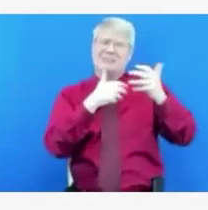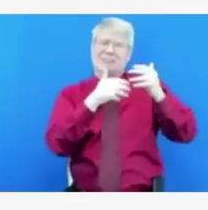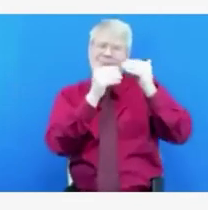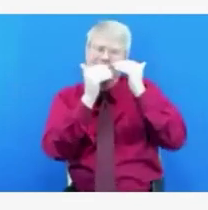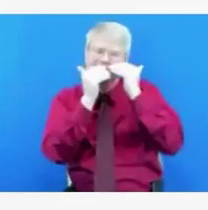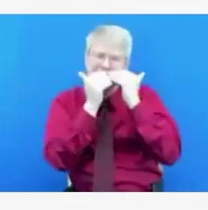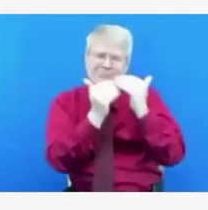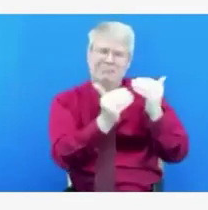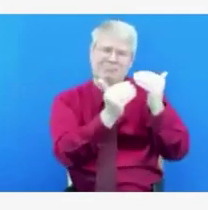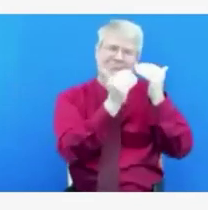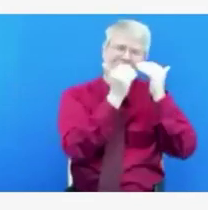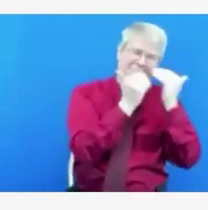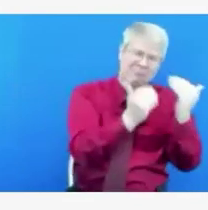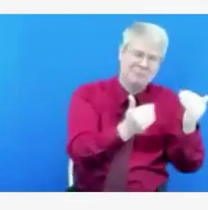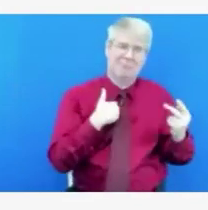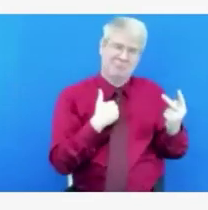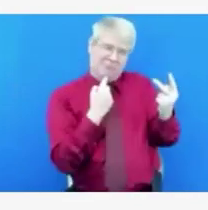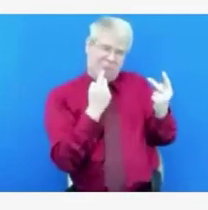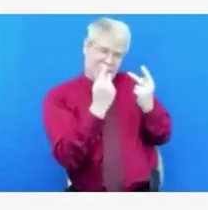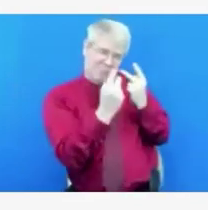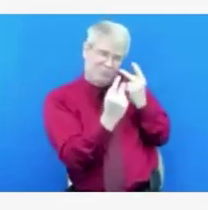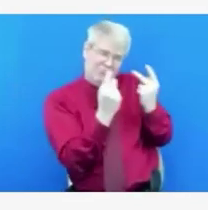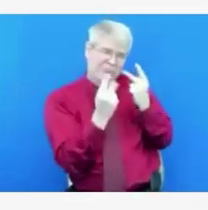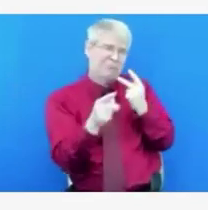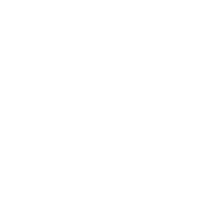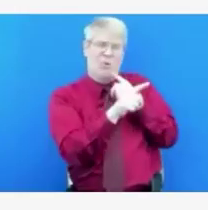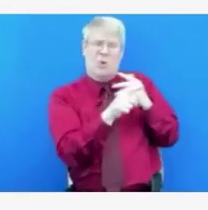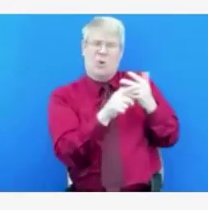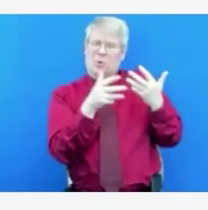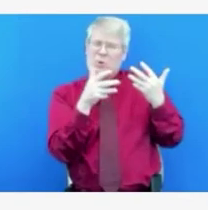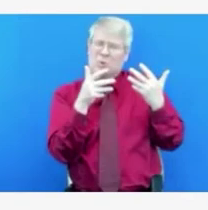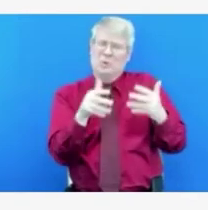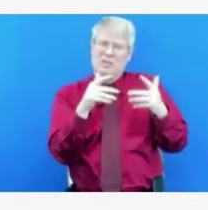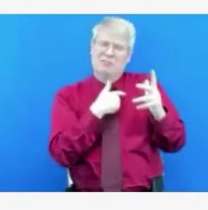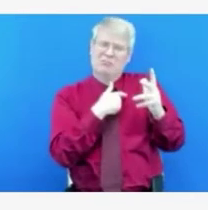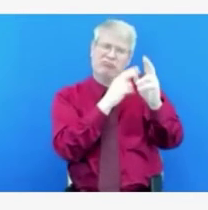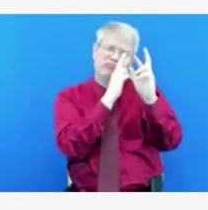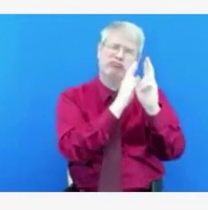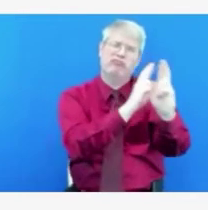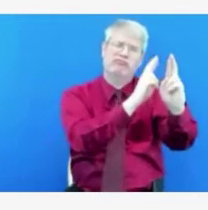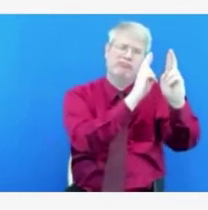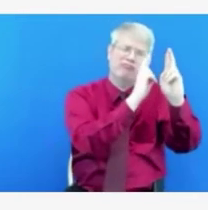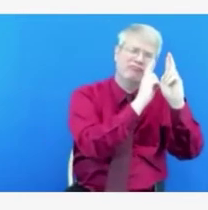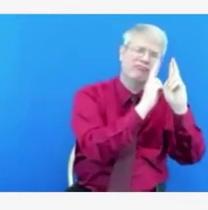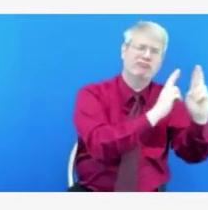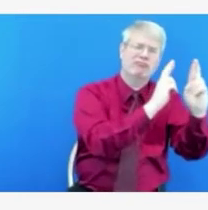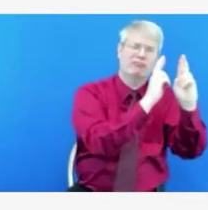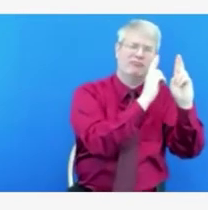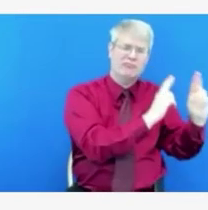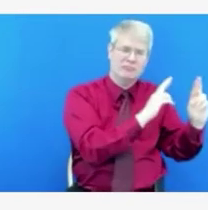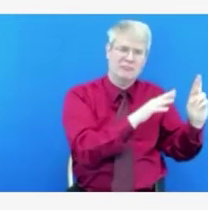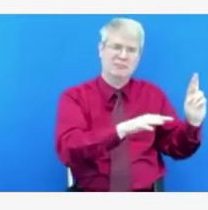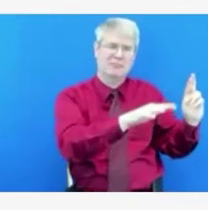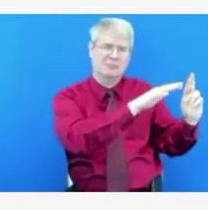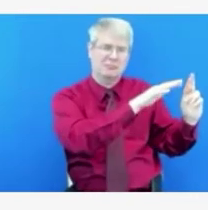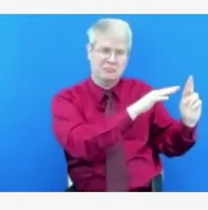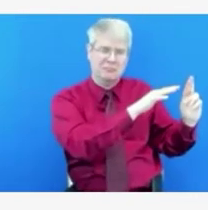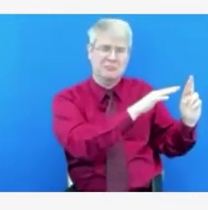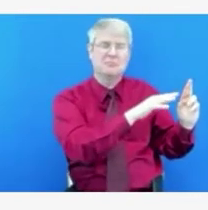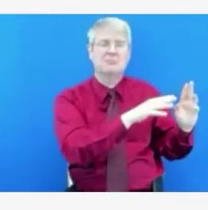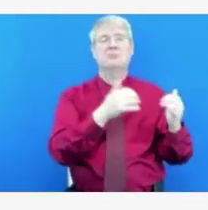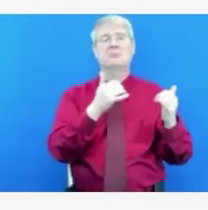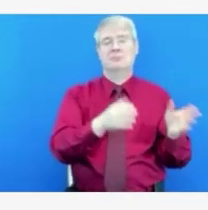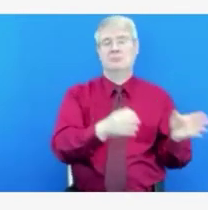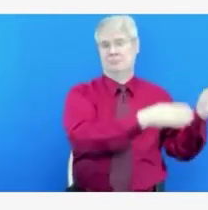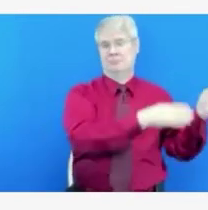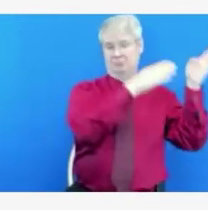We'd like to show our vaccinated versus not fully vaccinated chart. And I'll give Nikki a second to bring that up. This data is